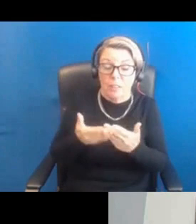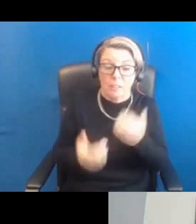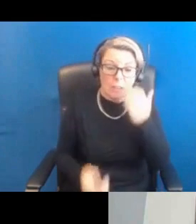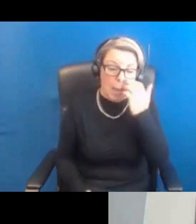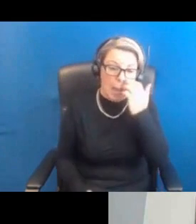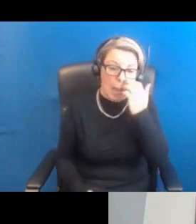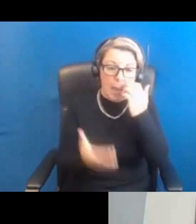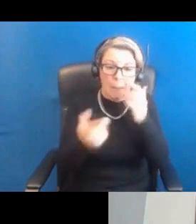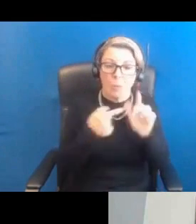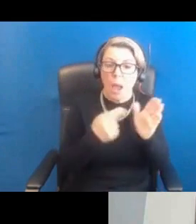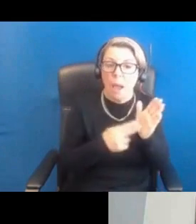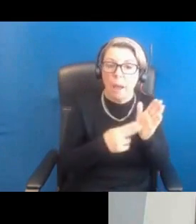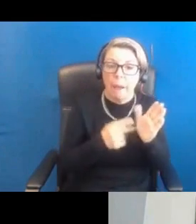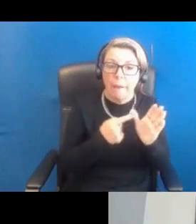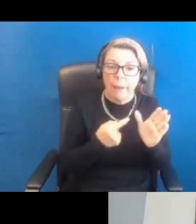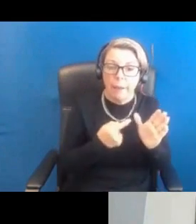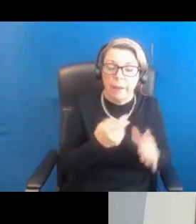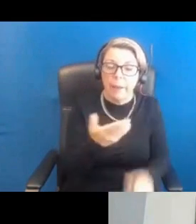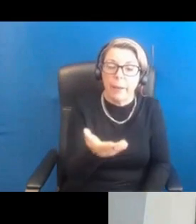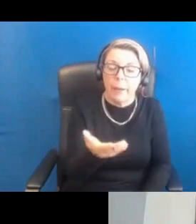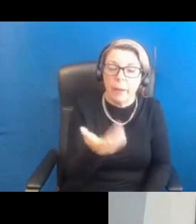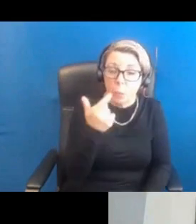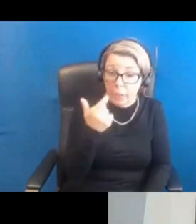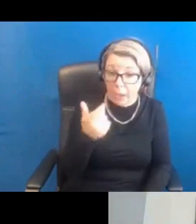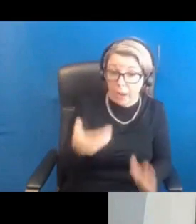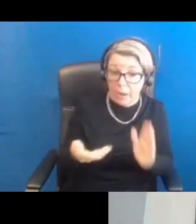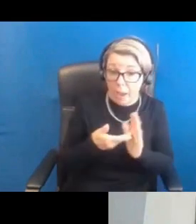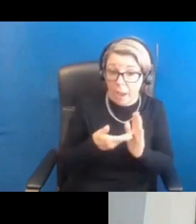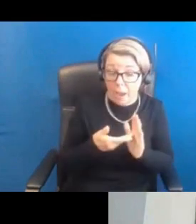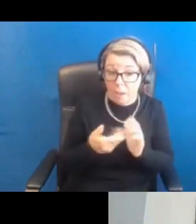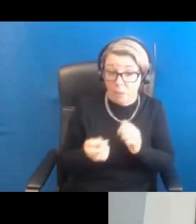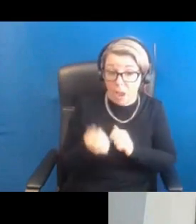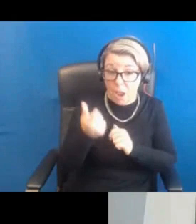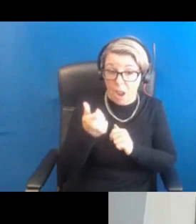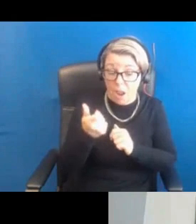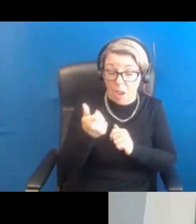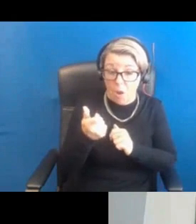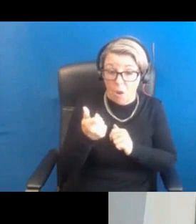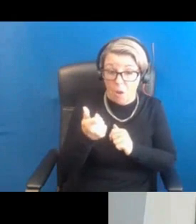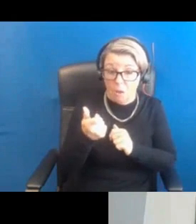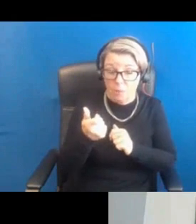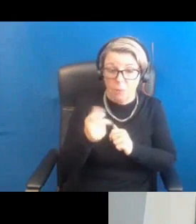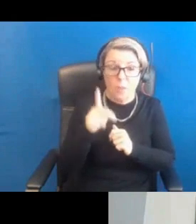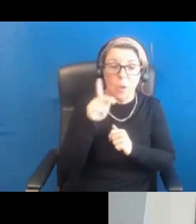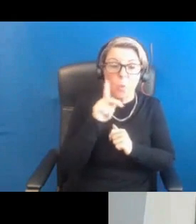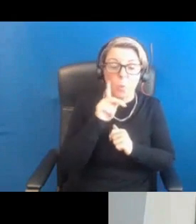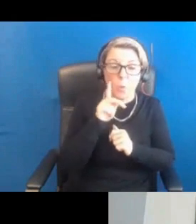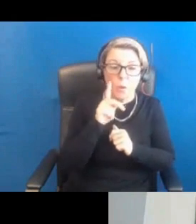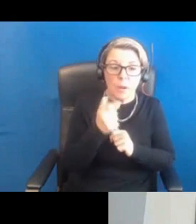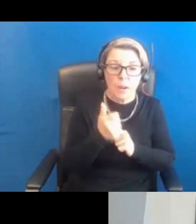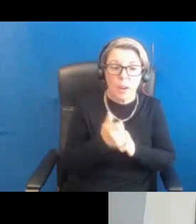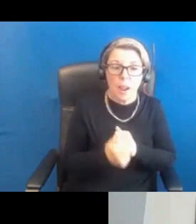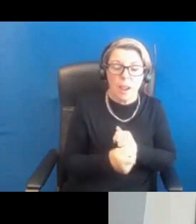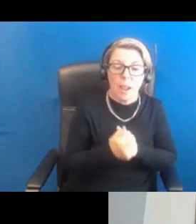we should just add that you said it early on in your presentation, that women with polycystic ovarian syndrome should have